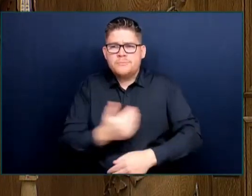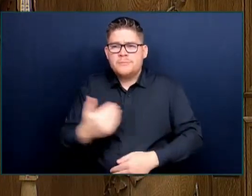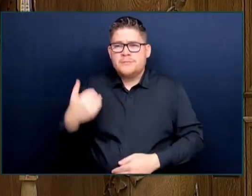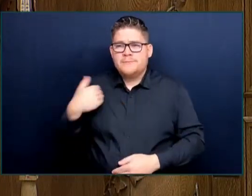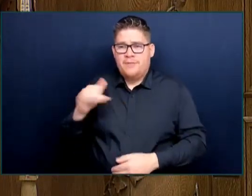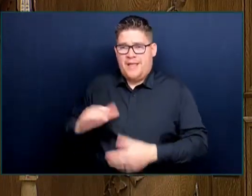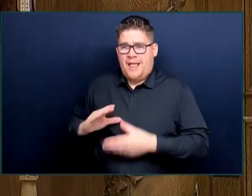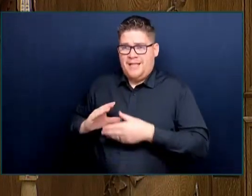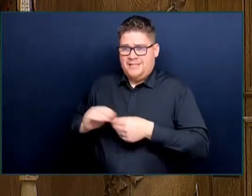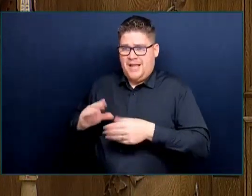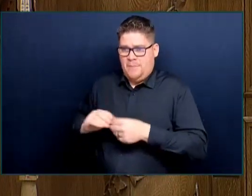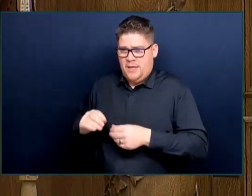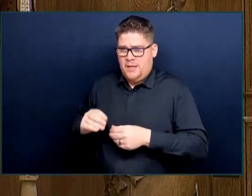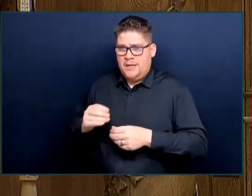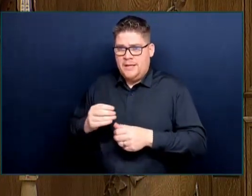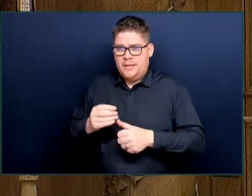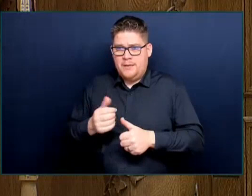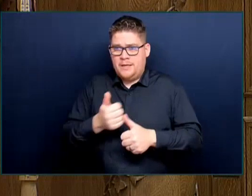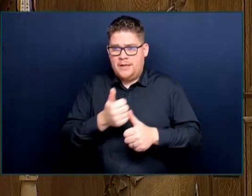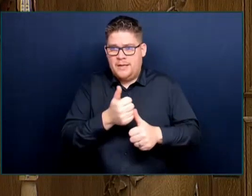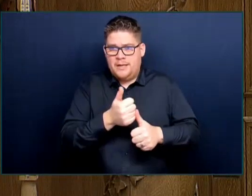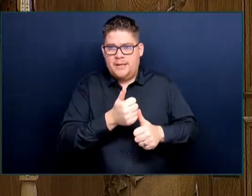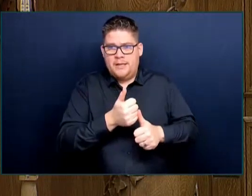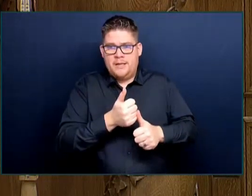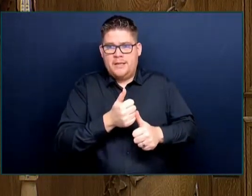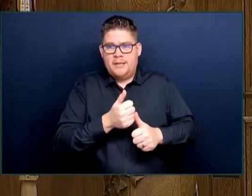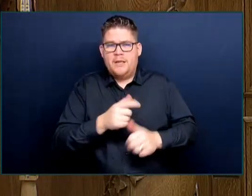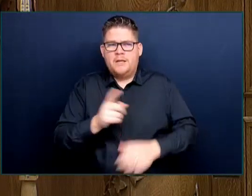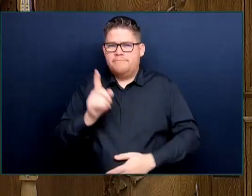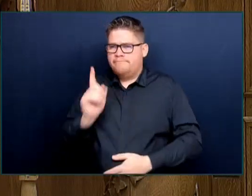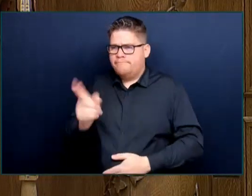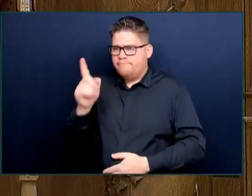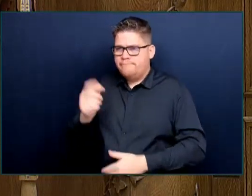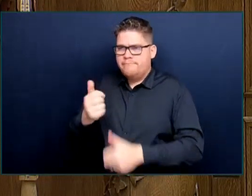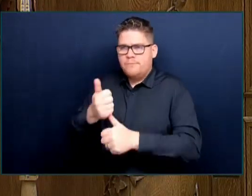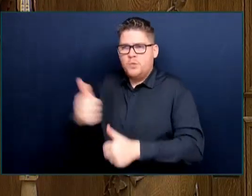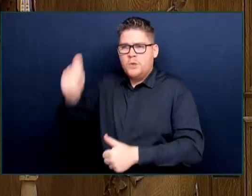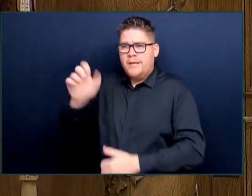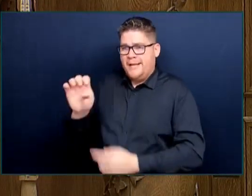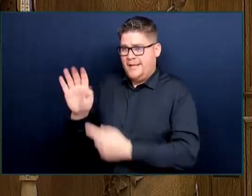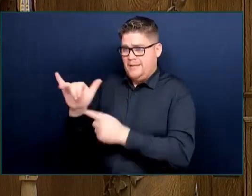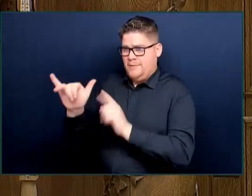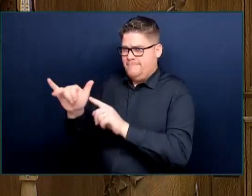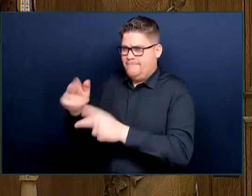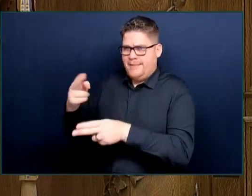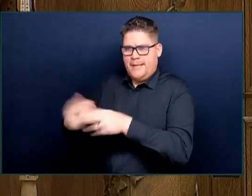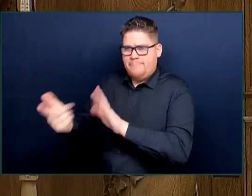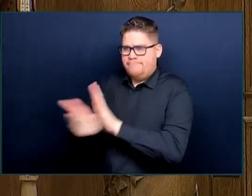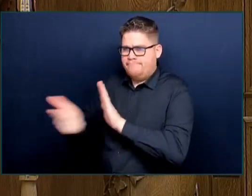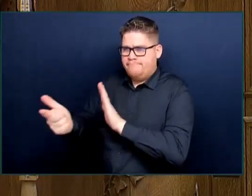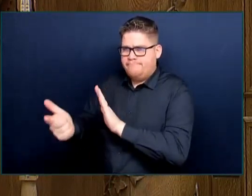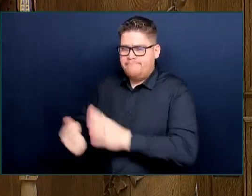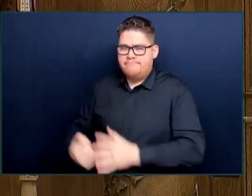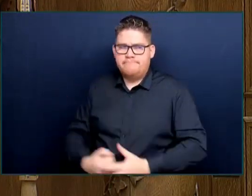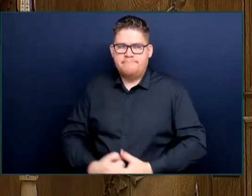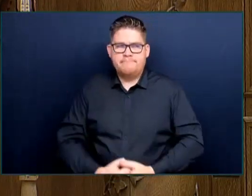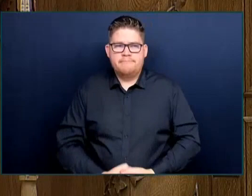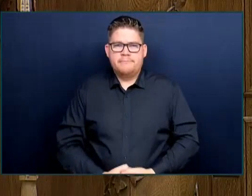Minister for Water, Land and Resource Tourism. Oh, no, no, no, the other one, the other one. Energy and Mines.